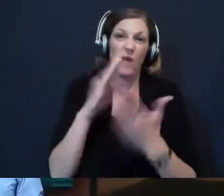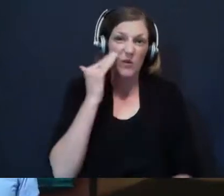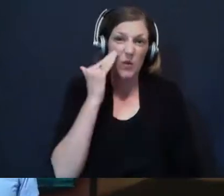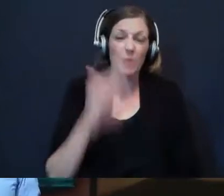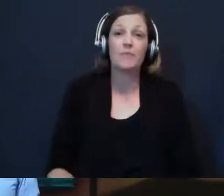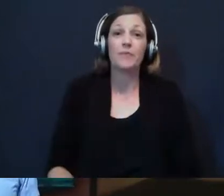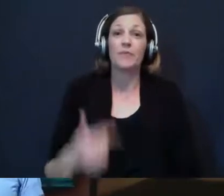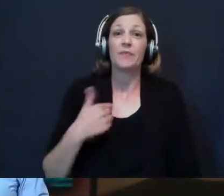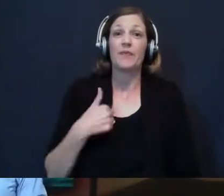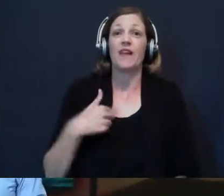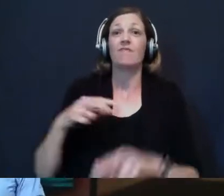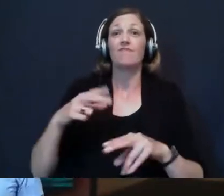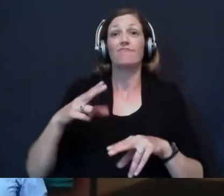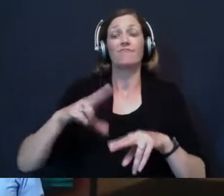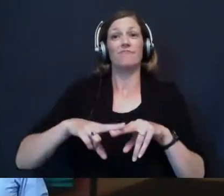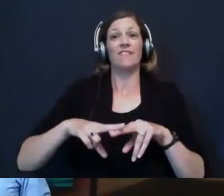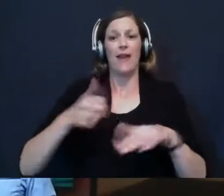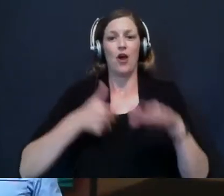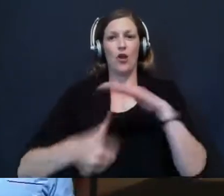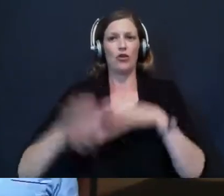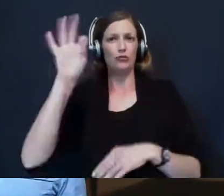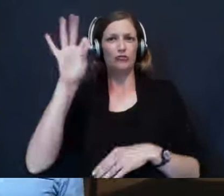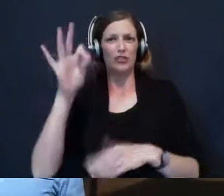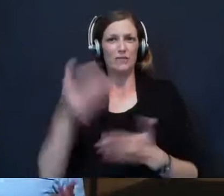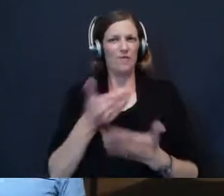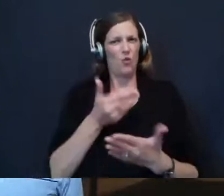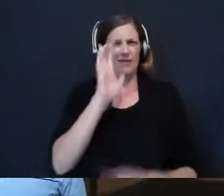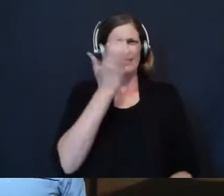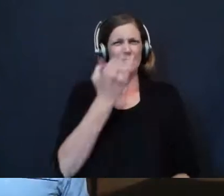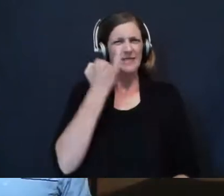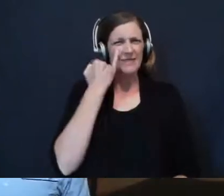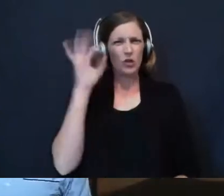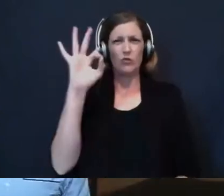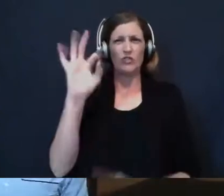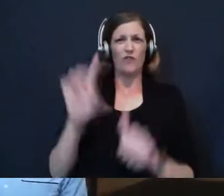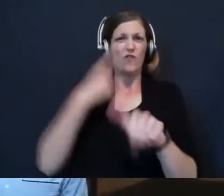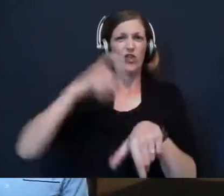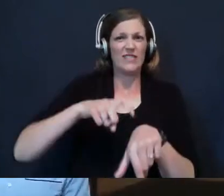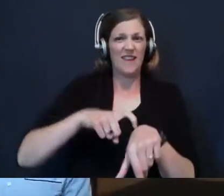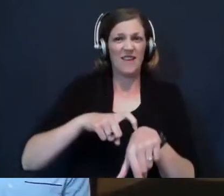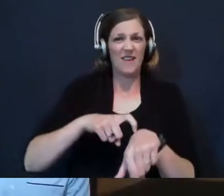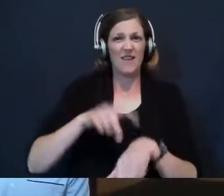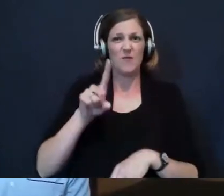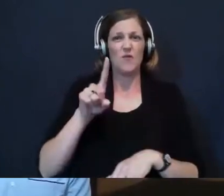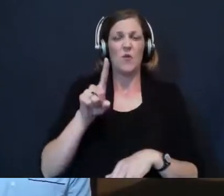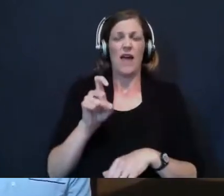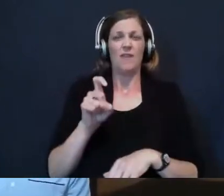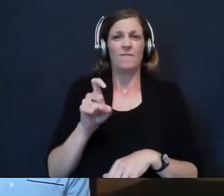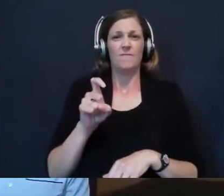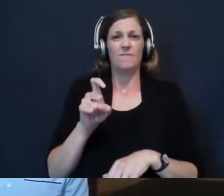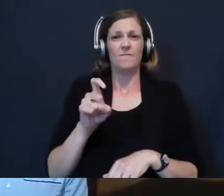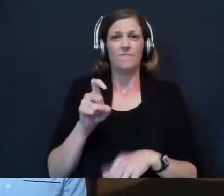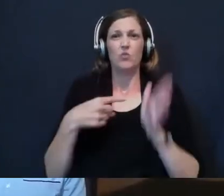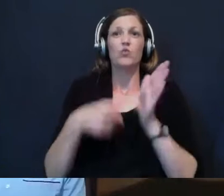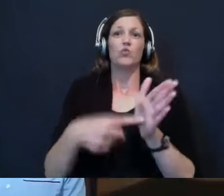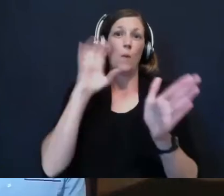sat under a lot of preaching before, and it seems to me like if you're going to preach for the first time, you have to show—it's mandatory to show